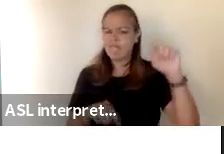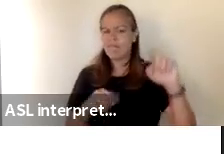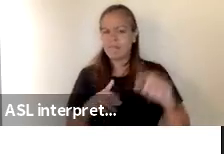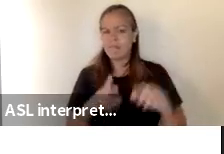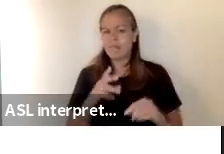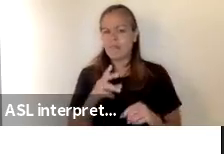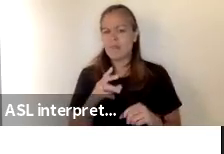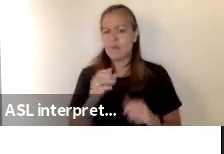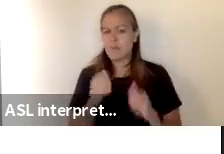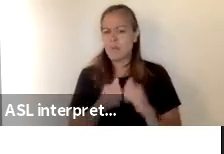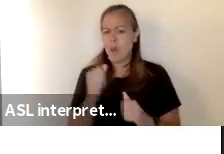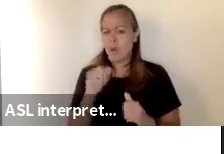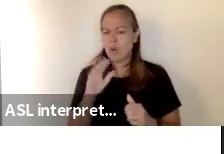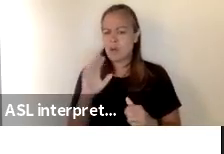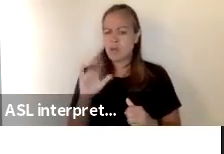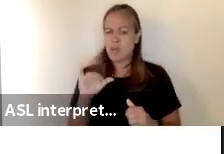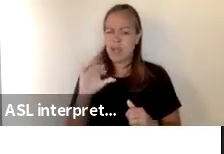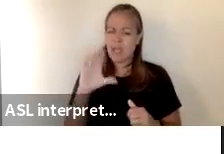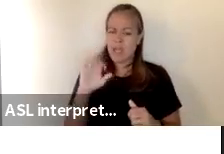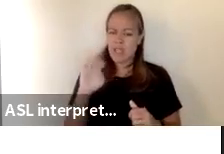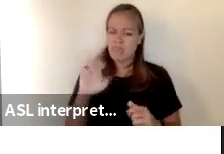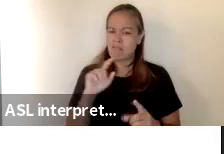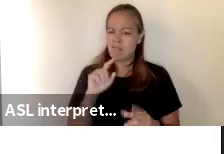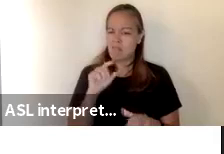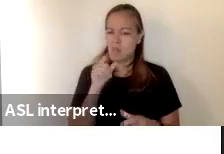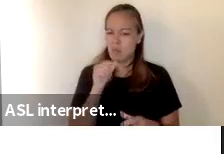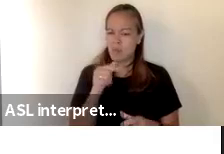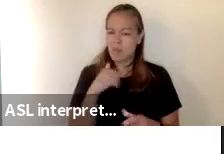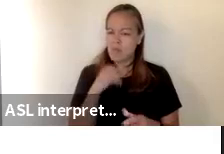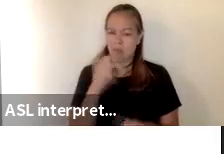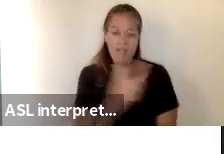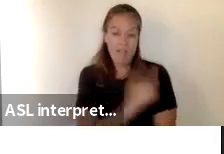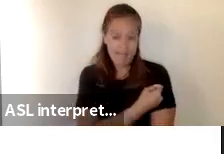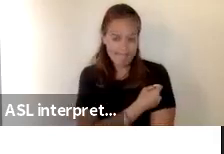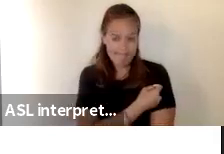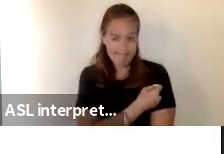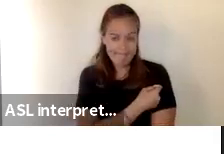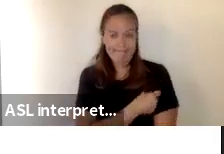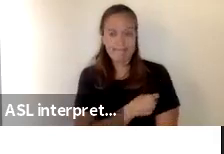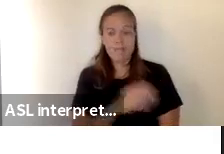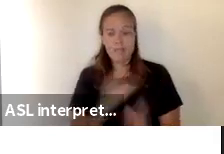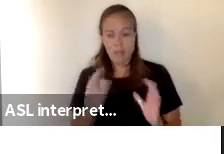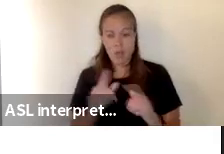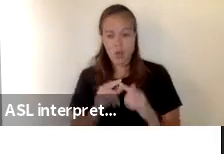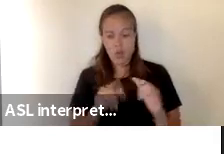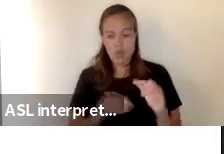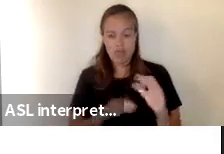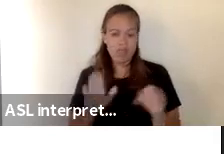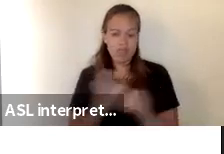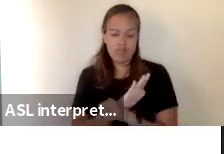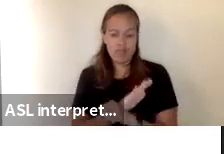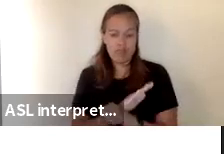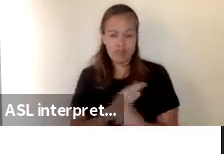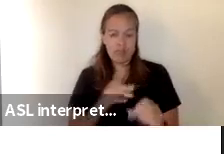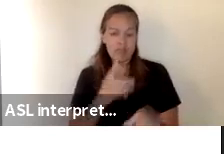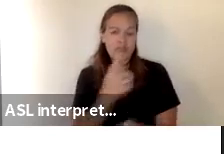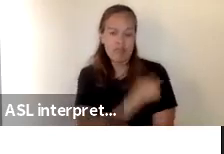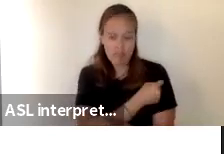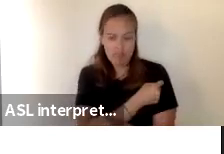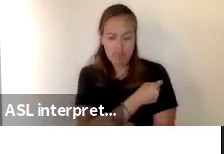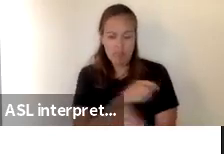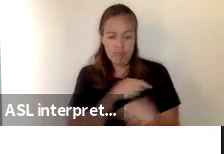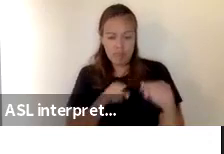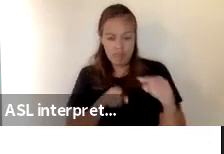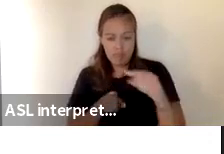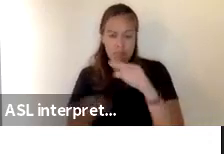most cases are occurring in those who are unvaccinated as compared to those who are fully vaccinated in the